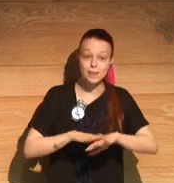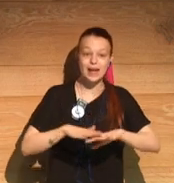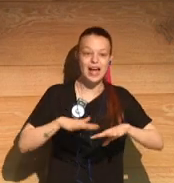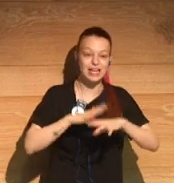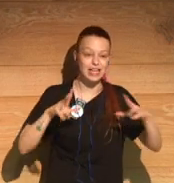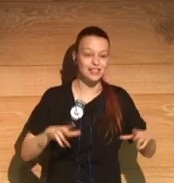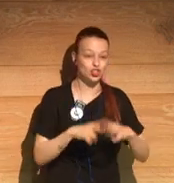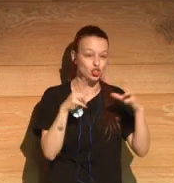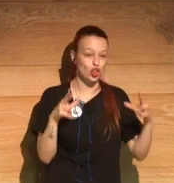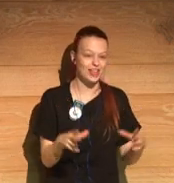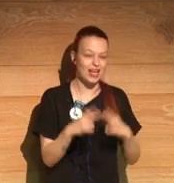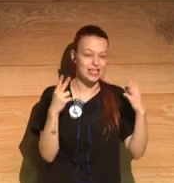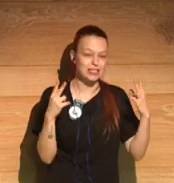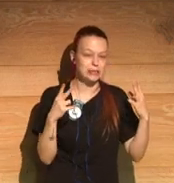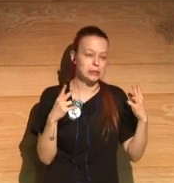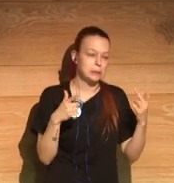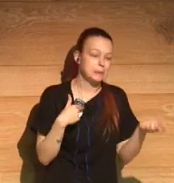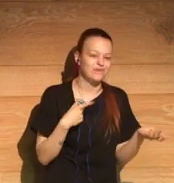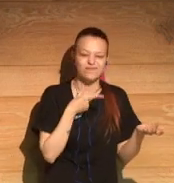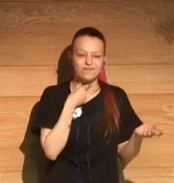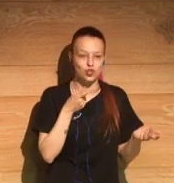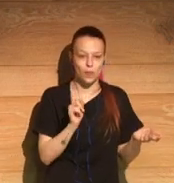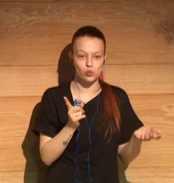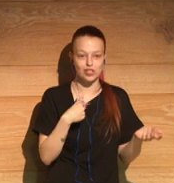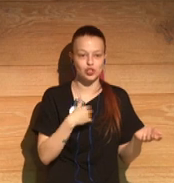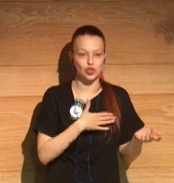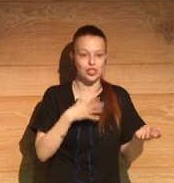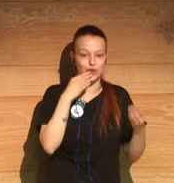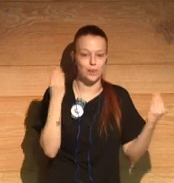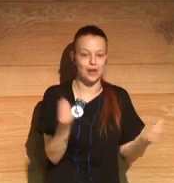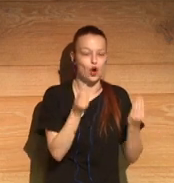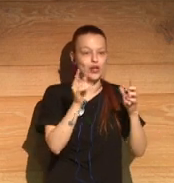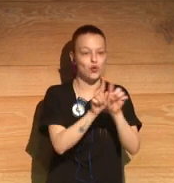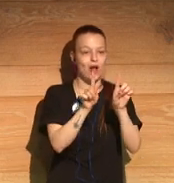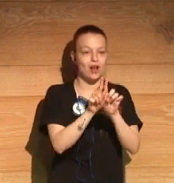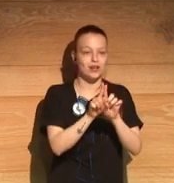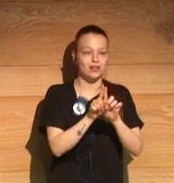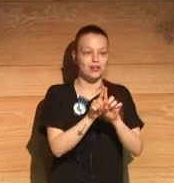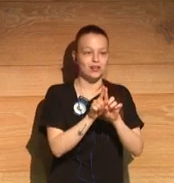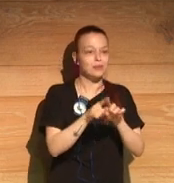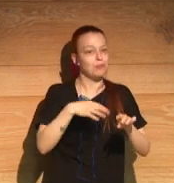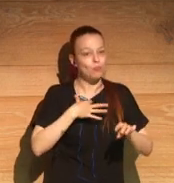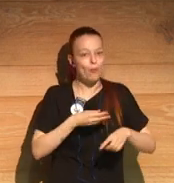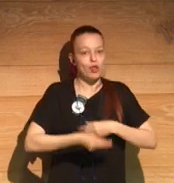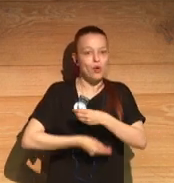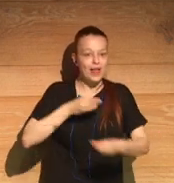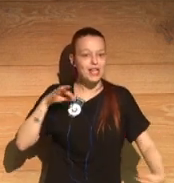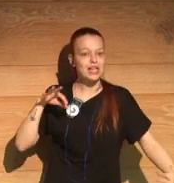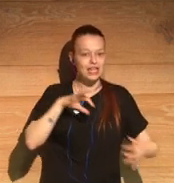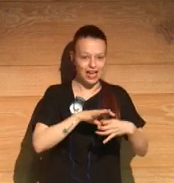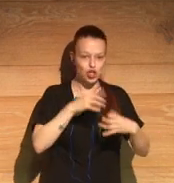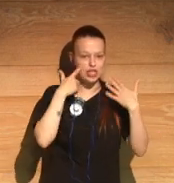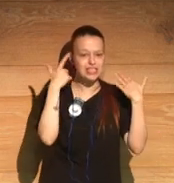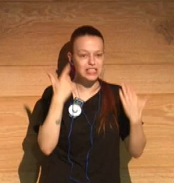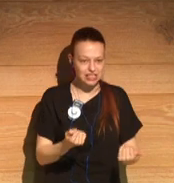I would have just liked to have had the freedom to form healthier relationships than the relationships that I did